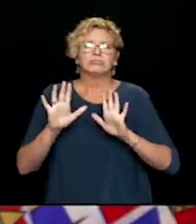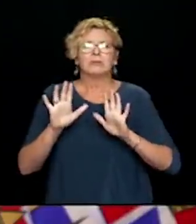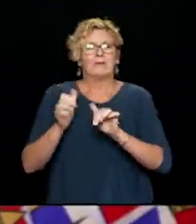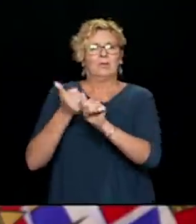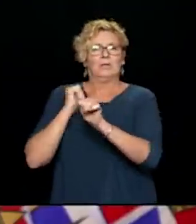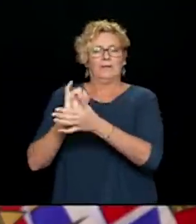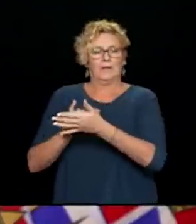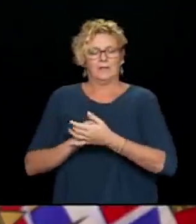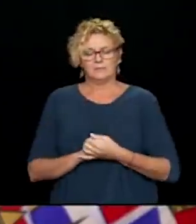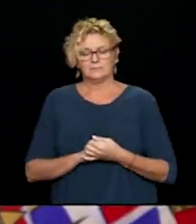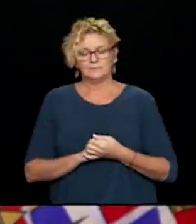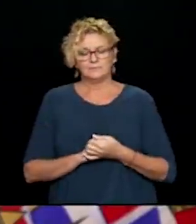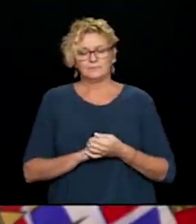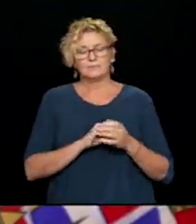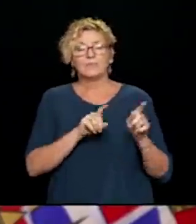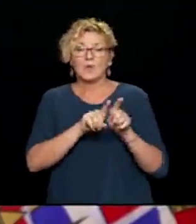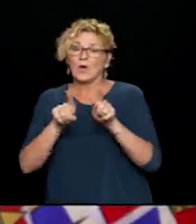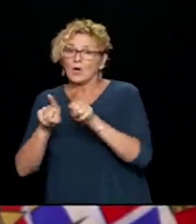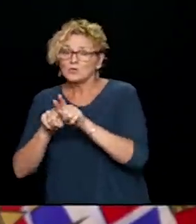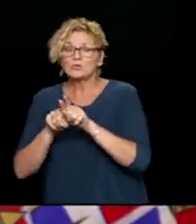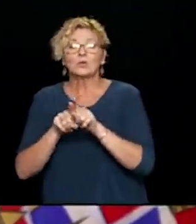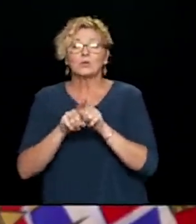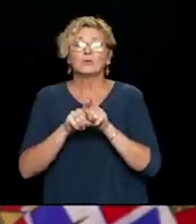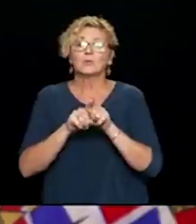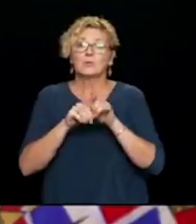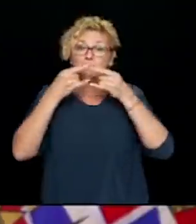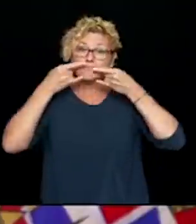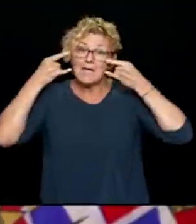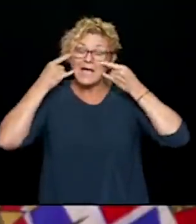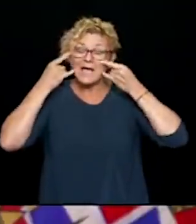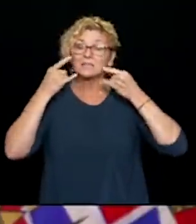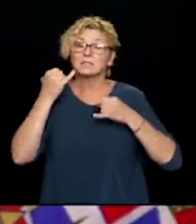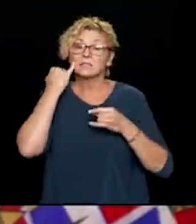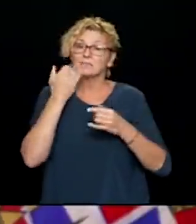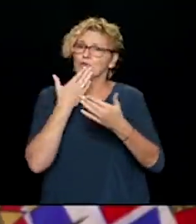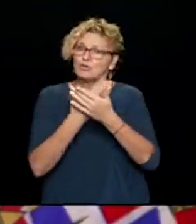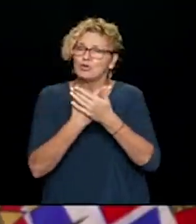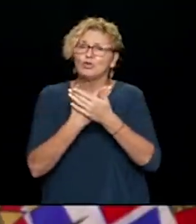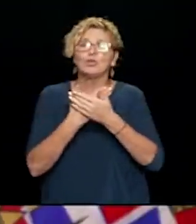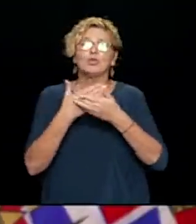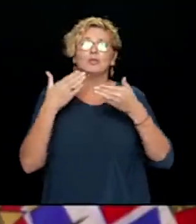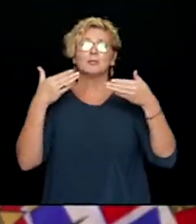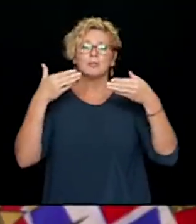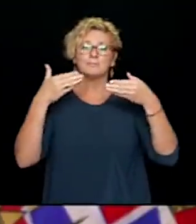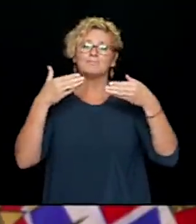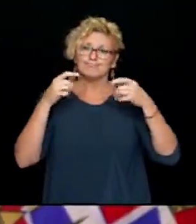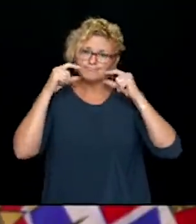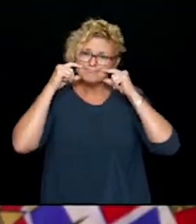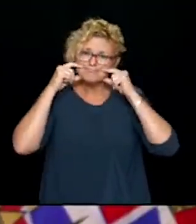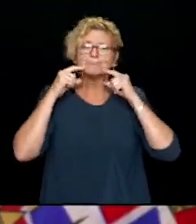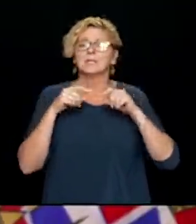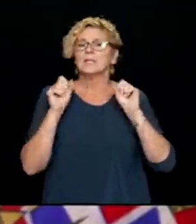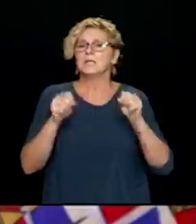As well, we know that mask wearing can help if it's tight-fitting, can help as well in reducing the amount of inhaled particulates that